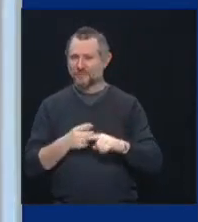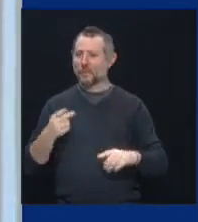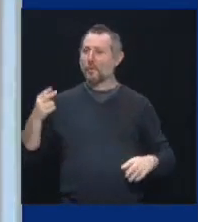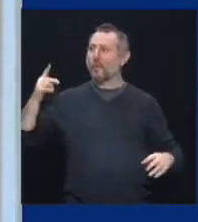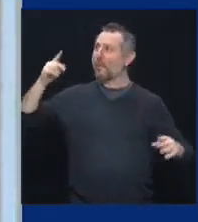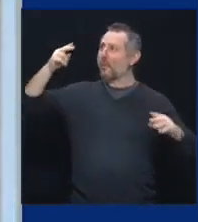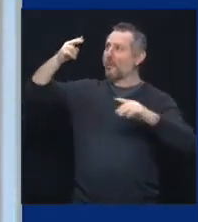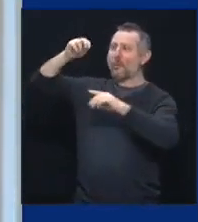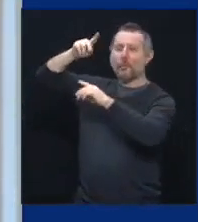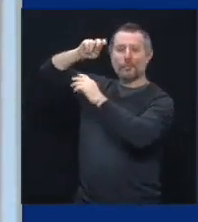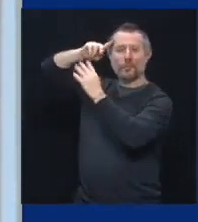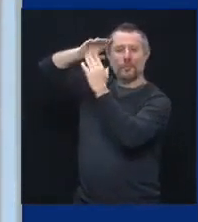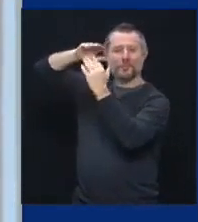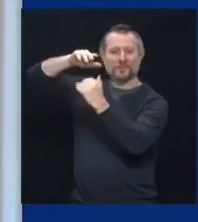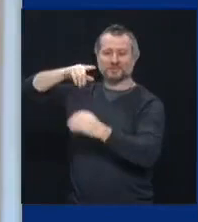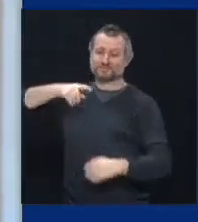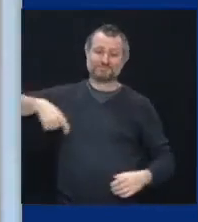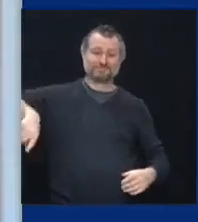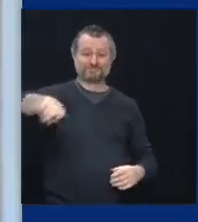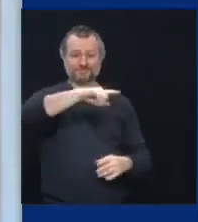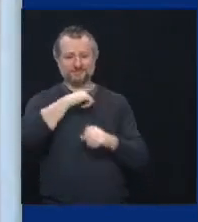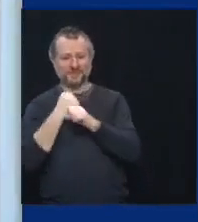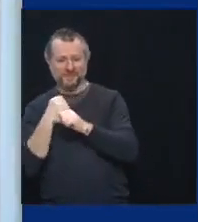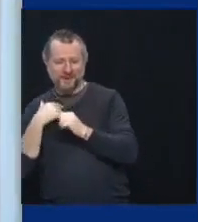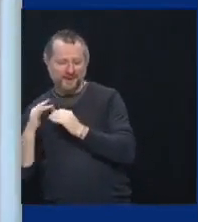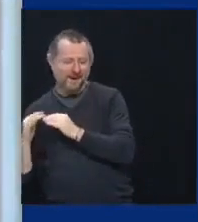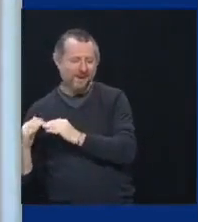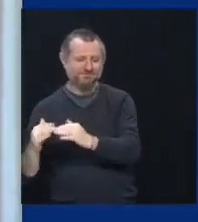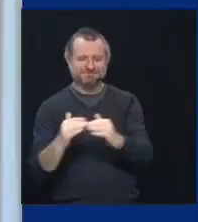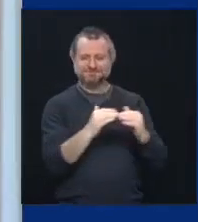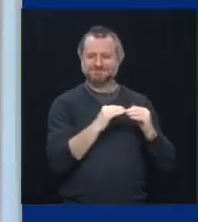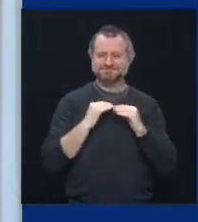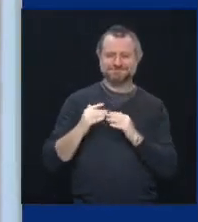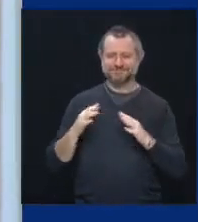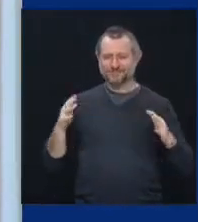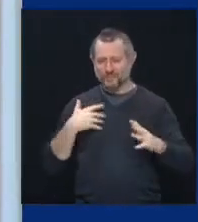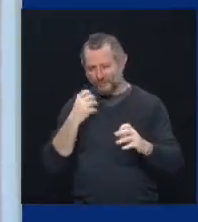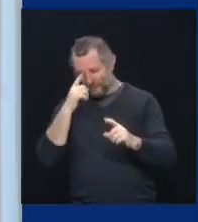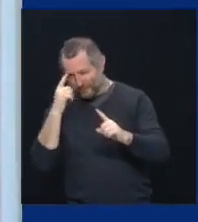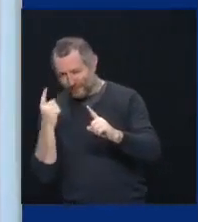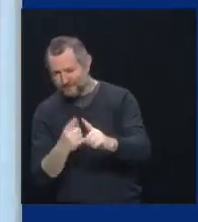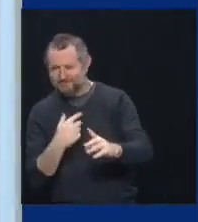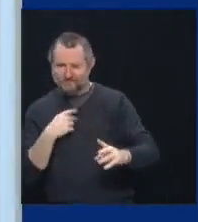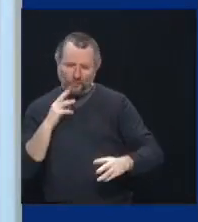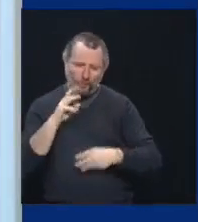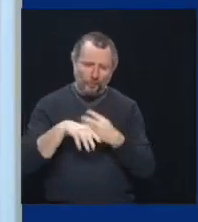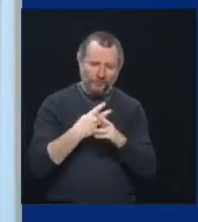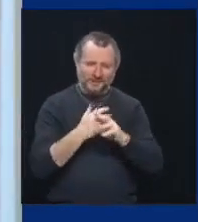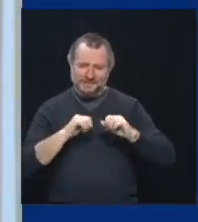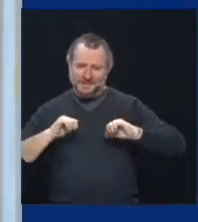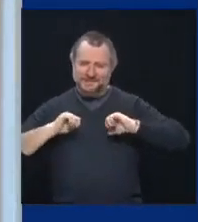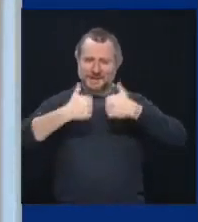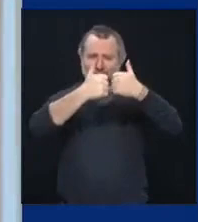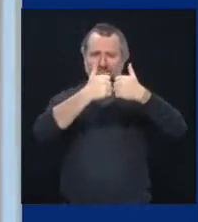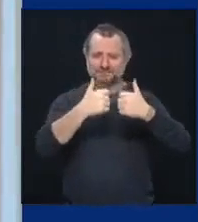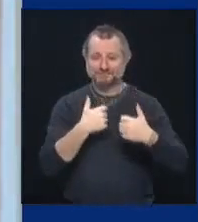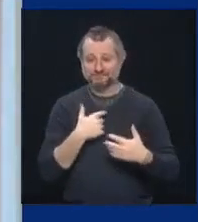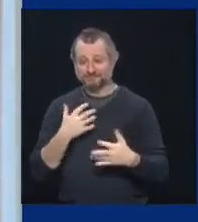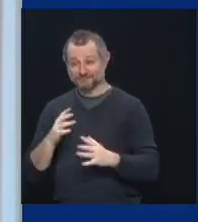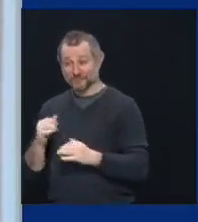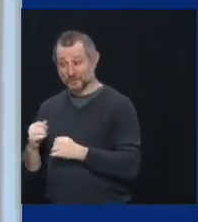Everybody wants to go to the World Series. It's the end of cold winter. Our fans are really hungry for this, really, really hungry for this.